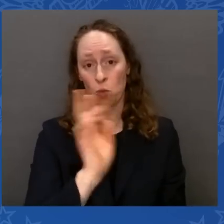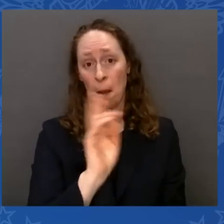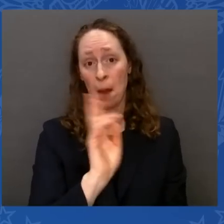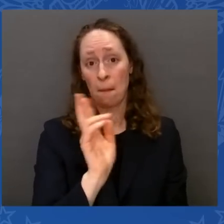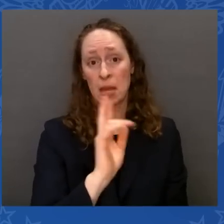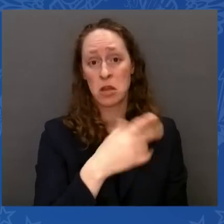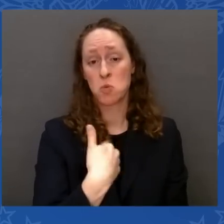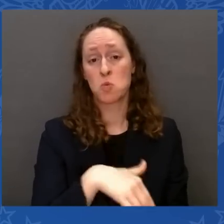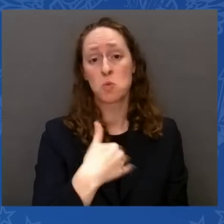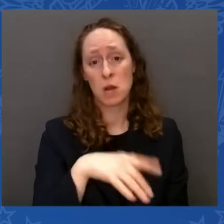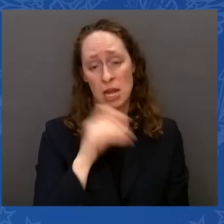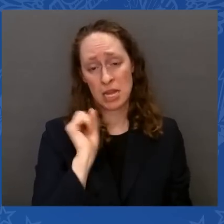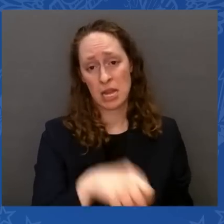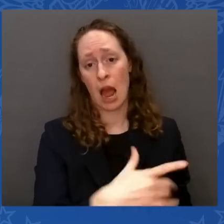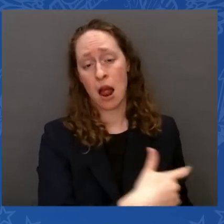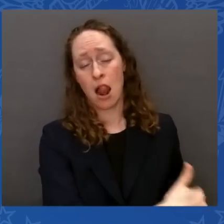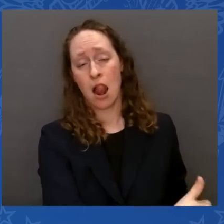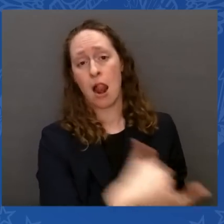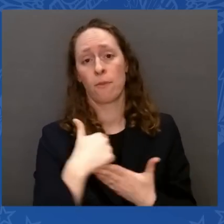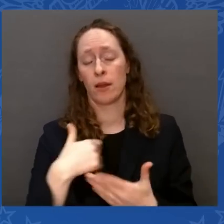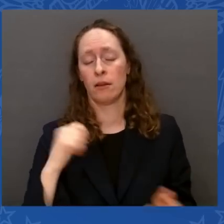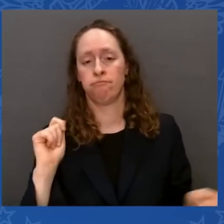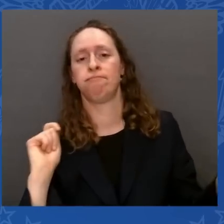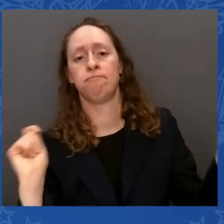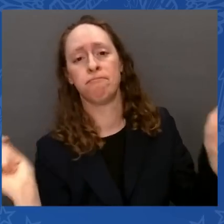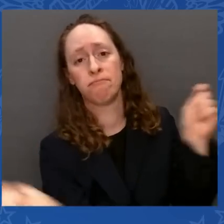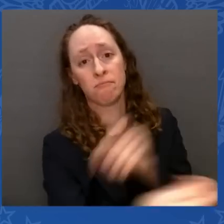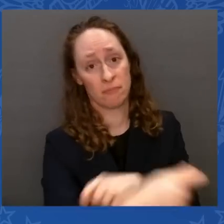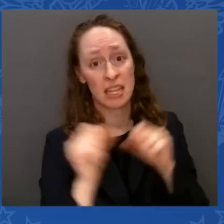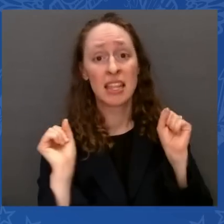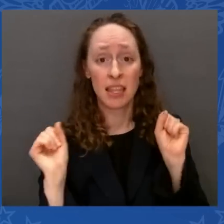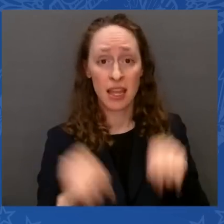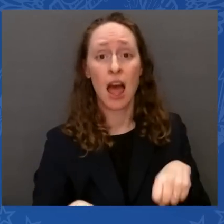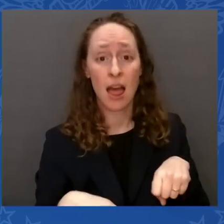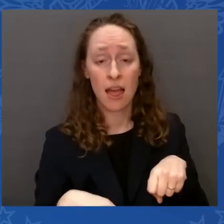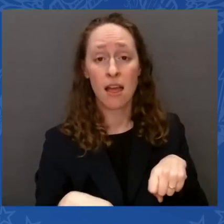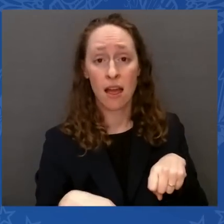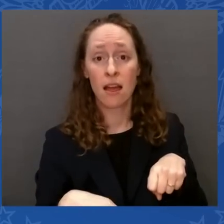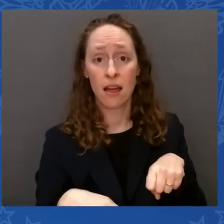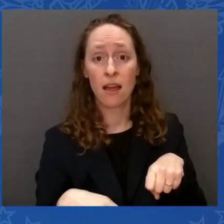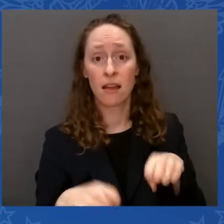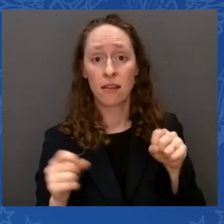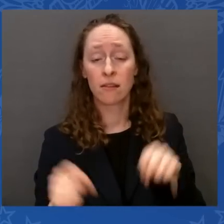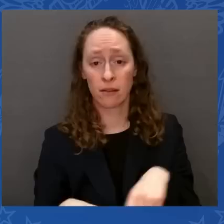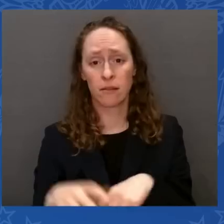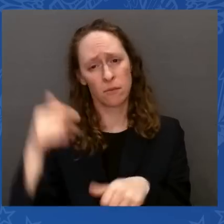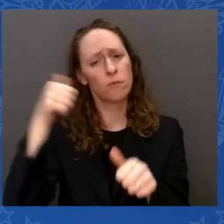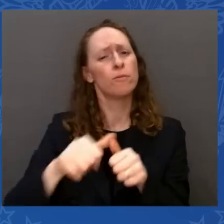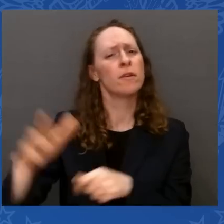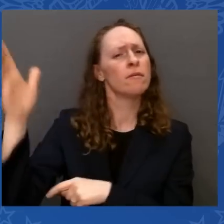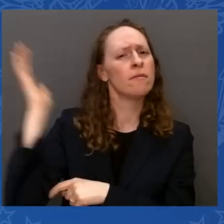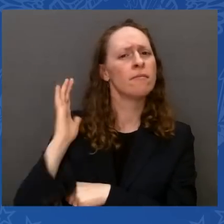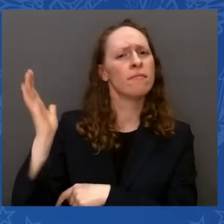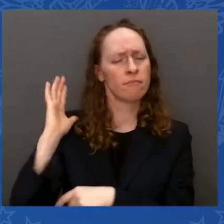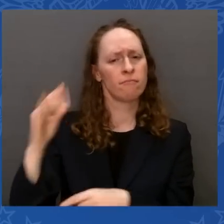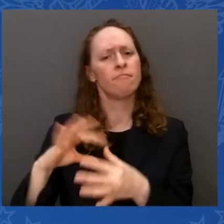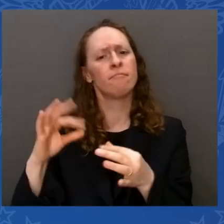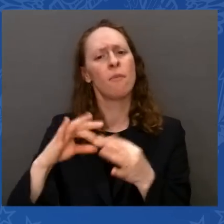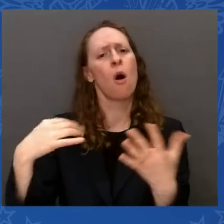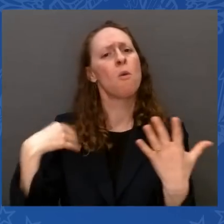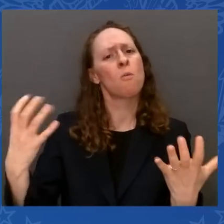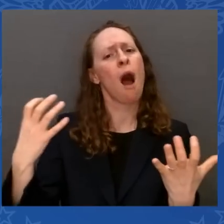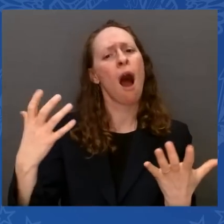I ran for office, I said — when I announced, I said I was doing it to restore the soul of America and bring back some decency, build the middle class,